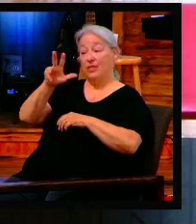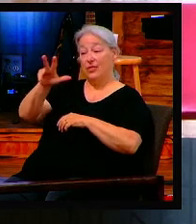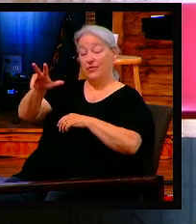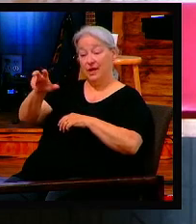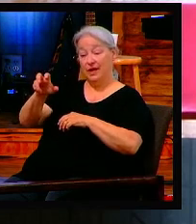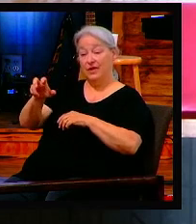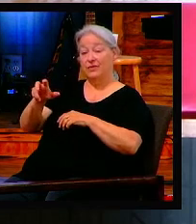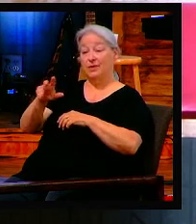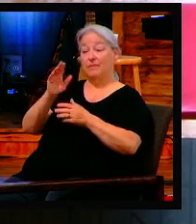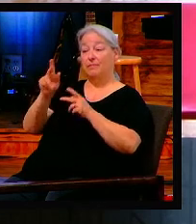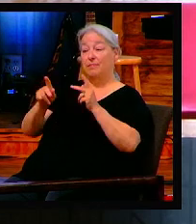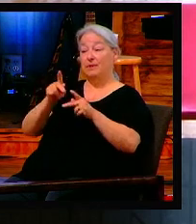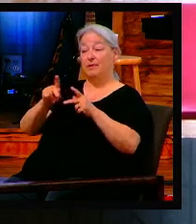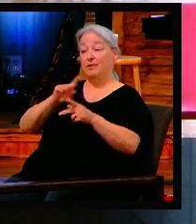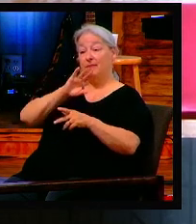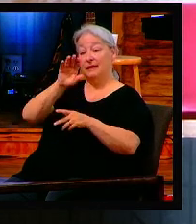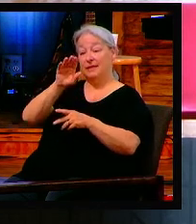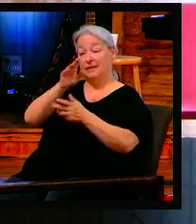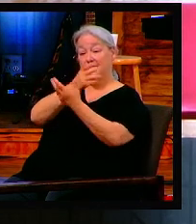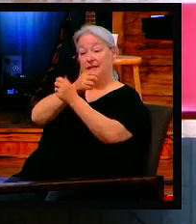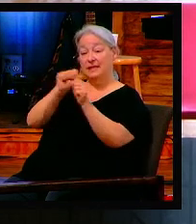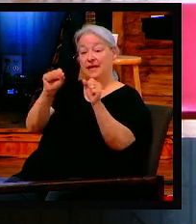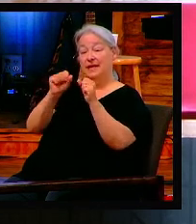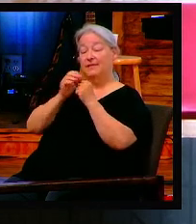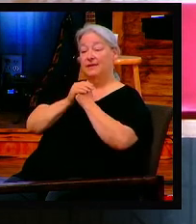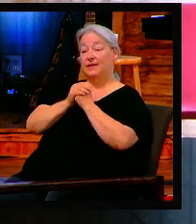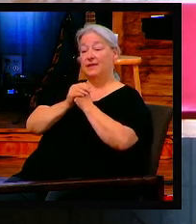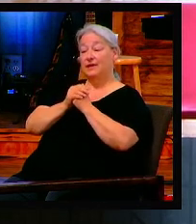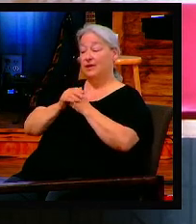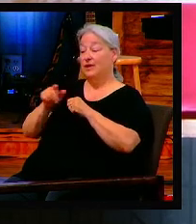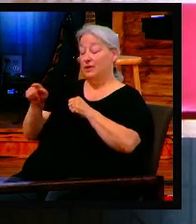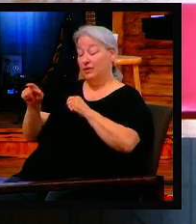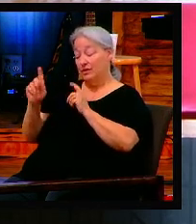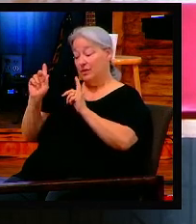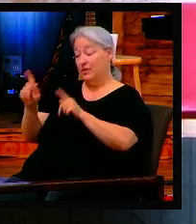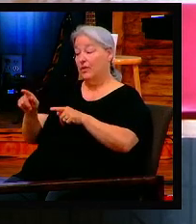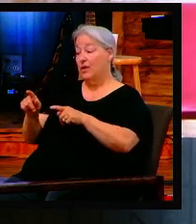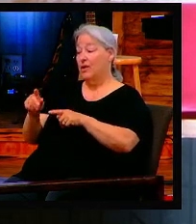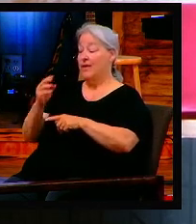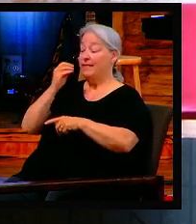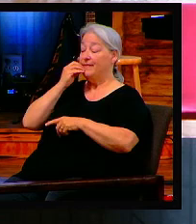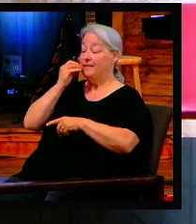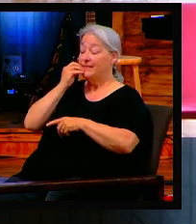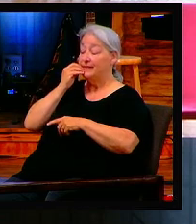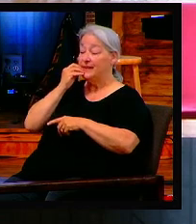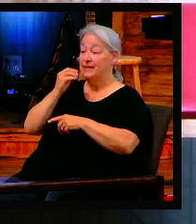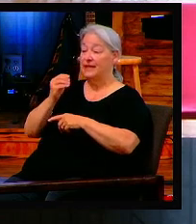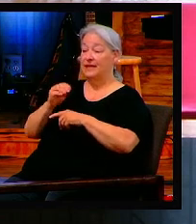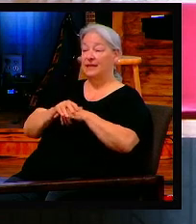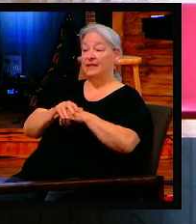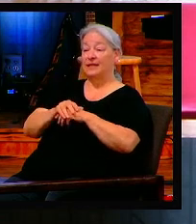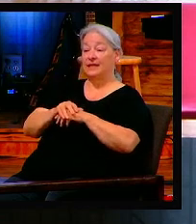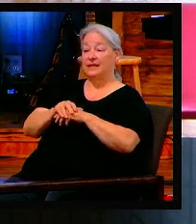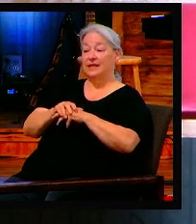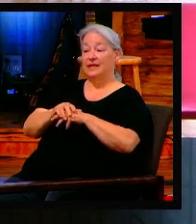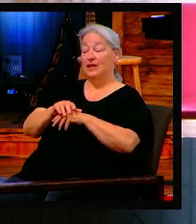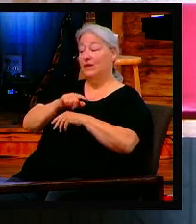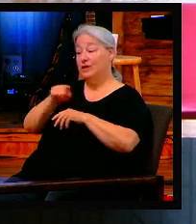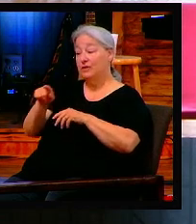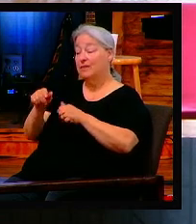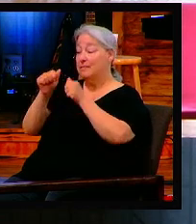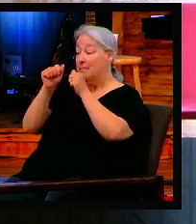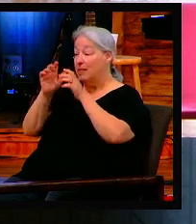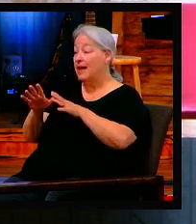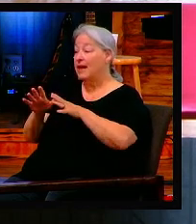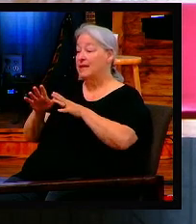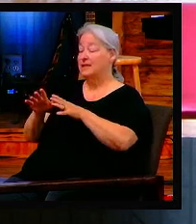Amen. Hallelujah. We can do that. can go down there and feed and give, just be a logistical blessing to